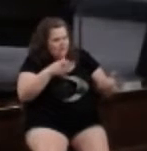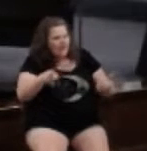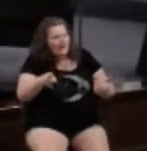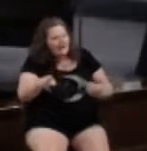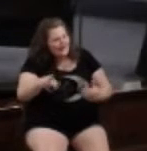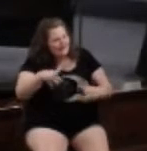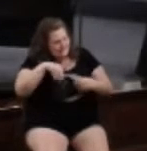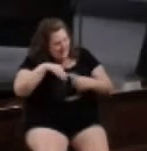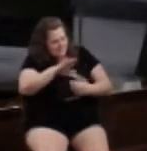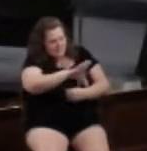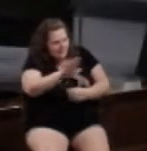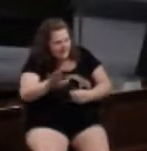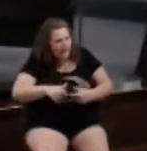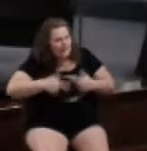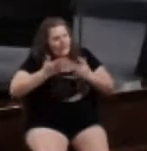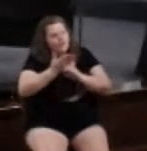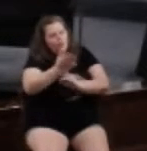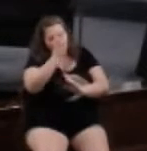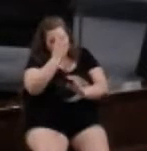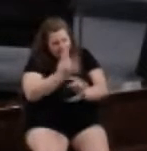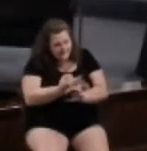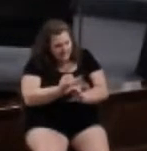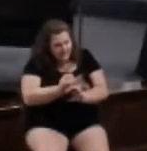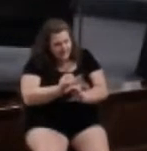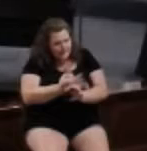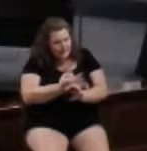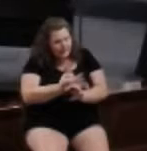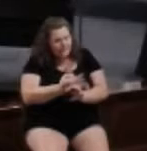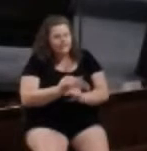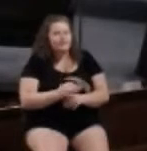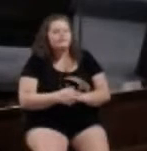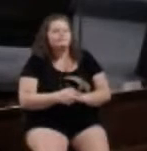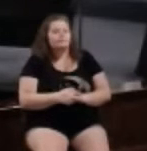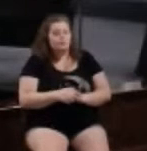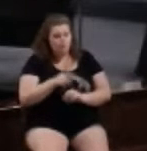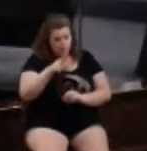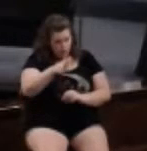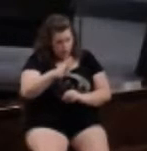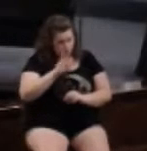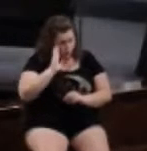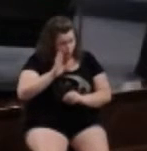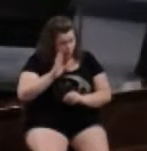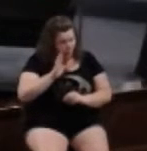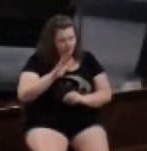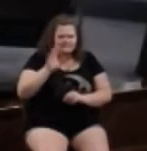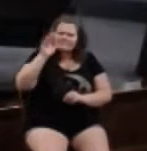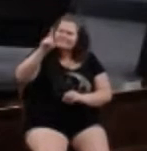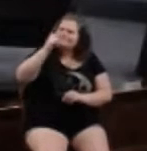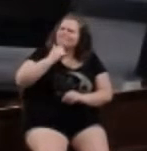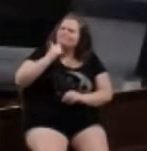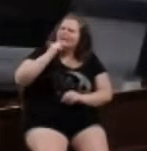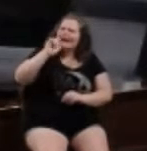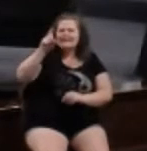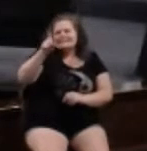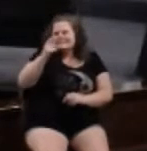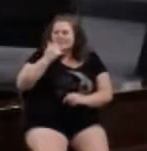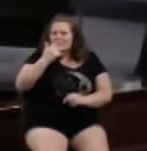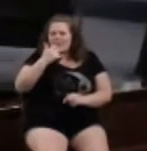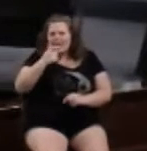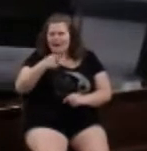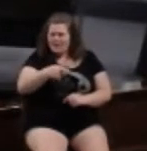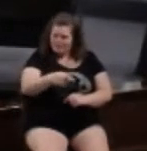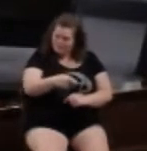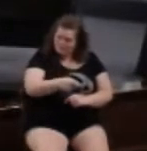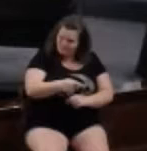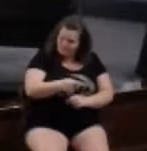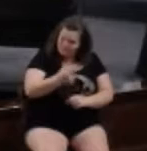lives through faith, just as he did ours. And now, are you going to correct God by burdening the Gentiles with a yoke